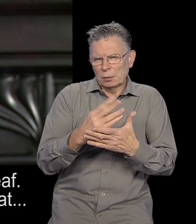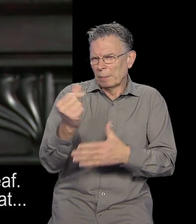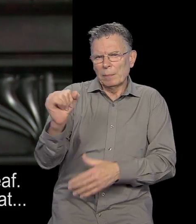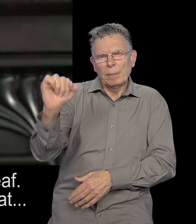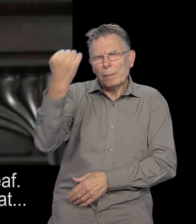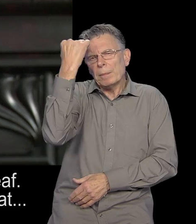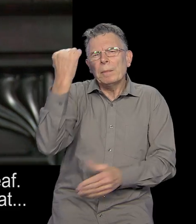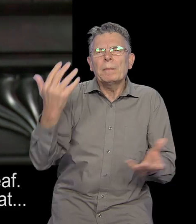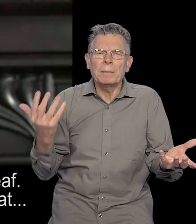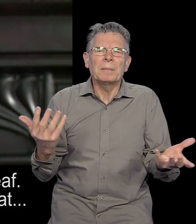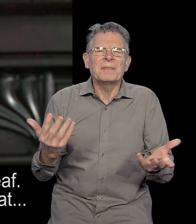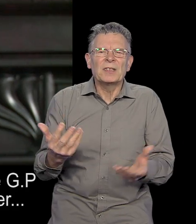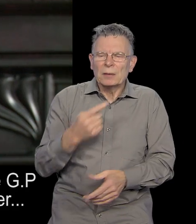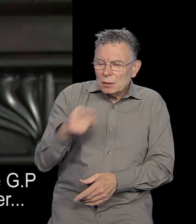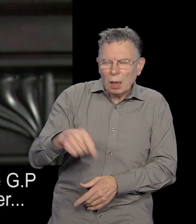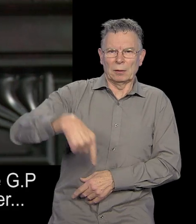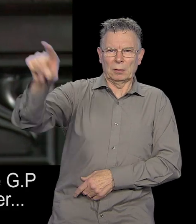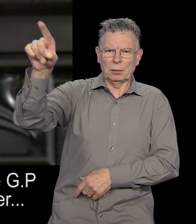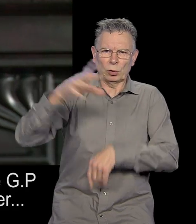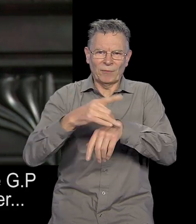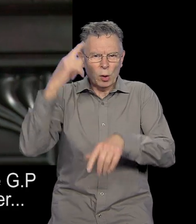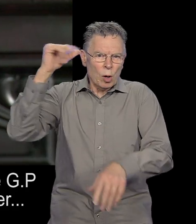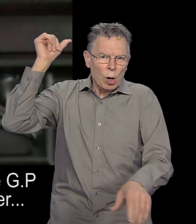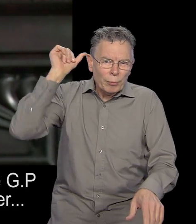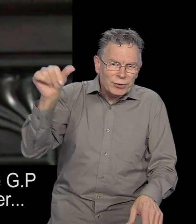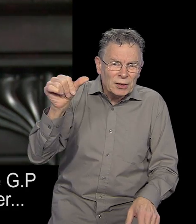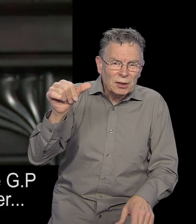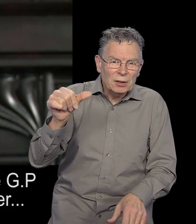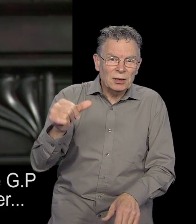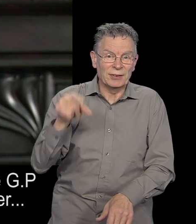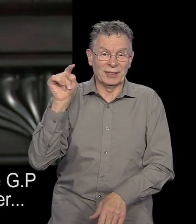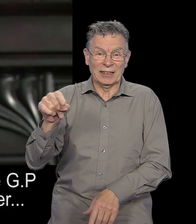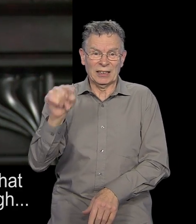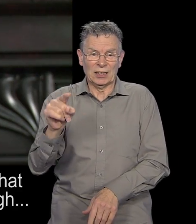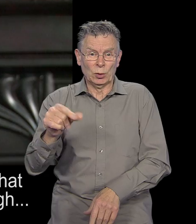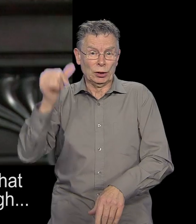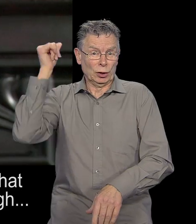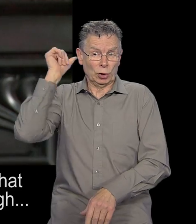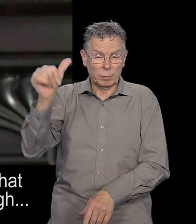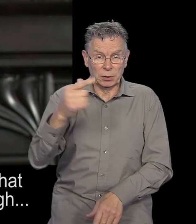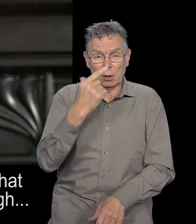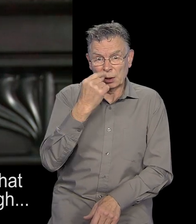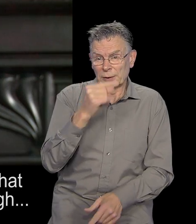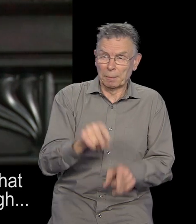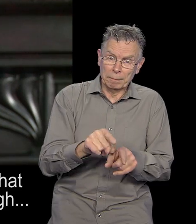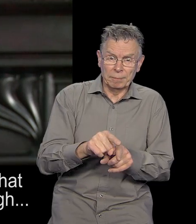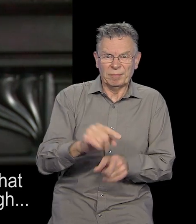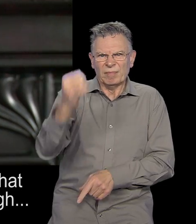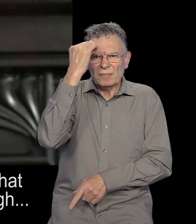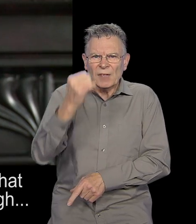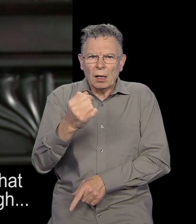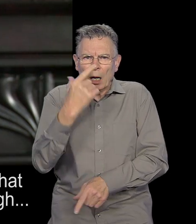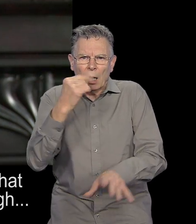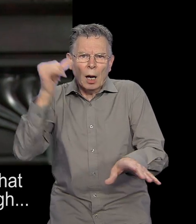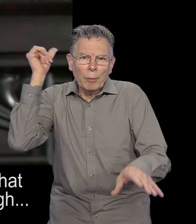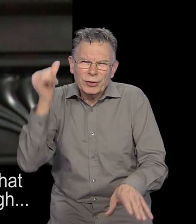cases that this has happened and that the GP has been dumb enough to refer them to a surgeon and